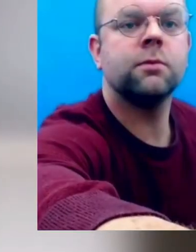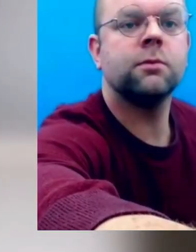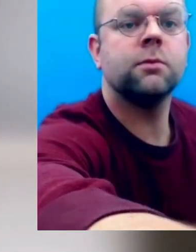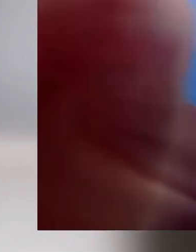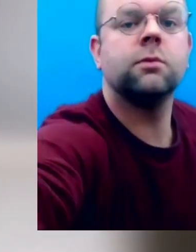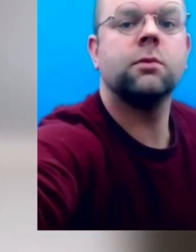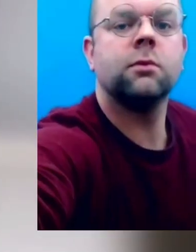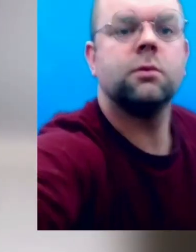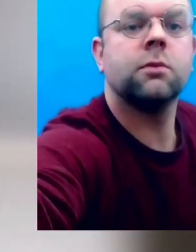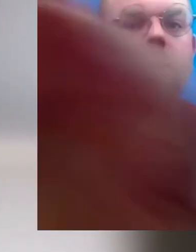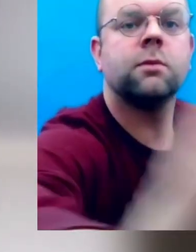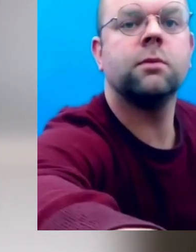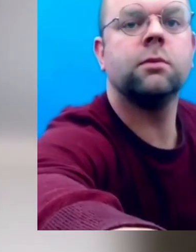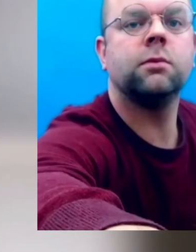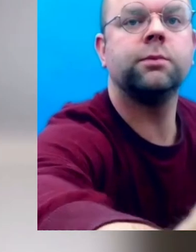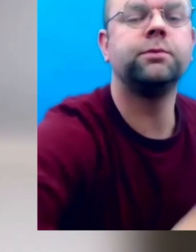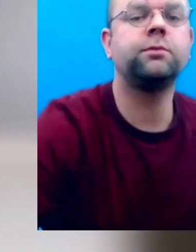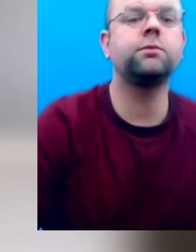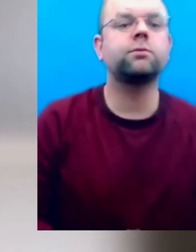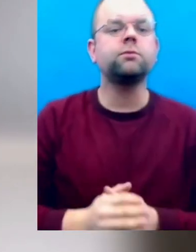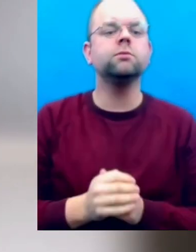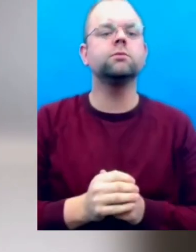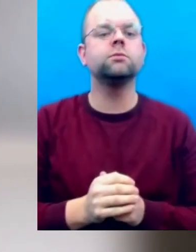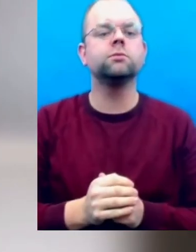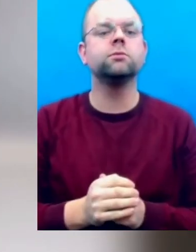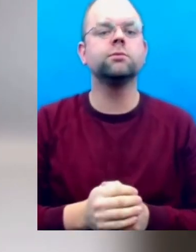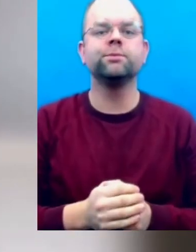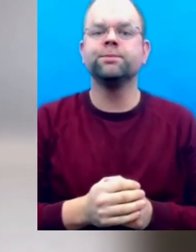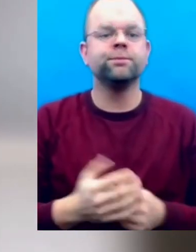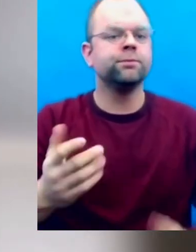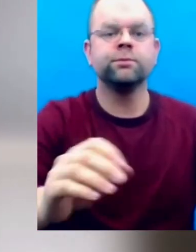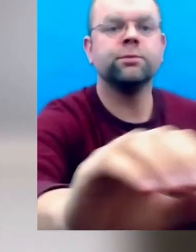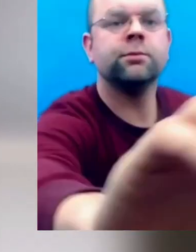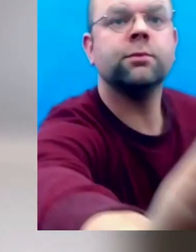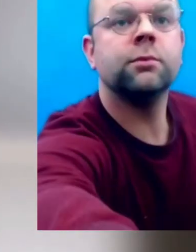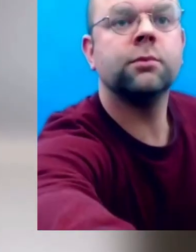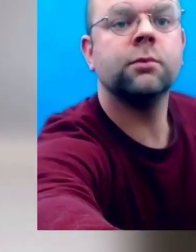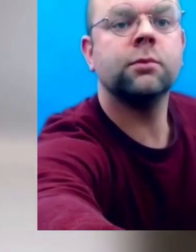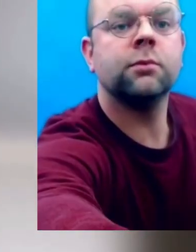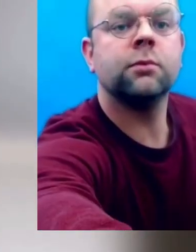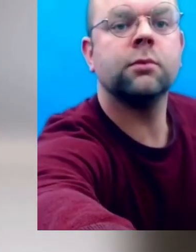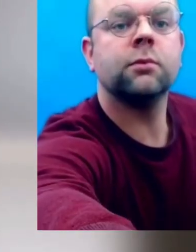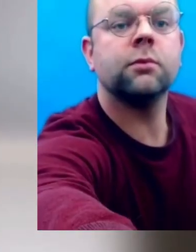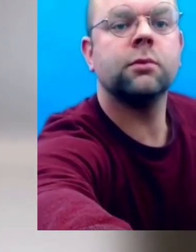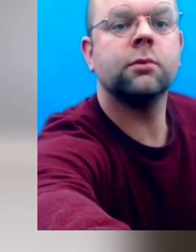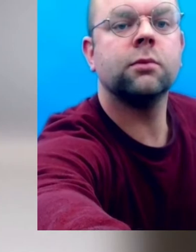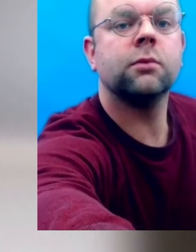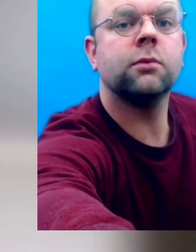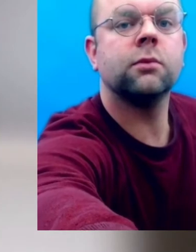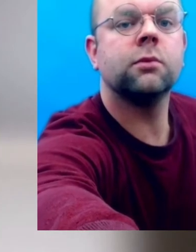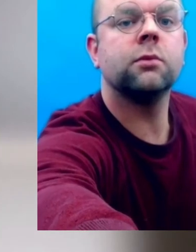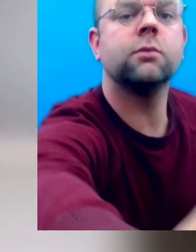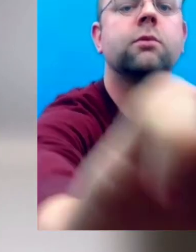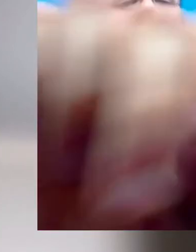listen to Iram who is sharing her understanding of Enable.me and how she applies it to